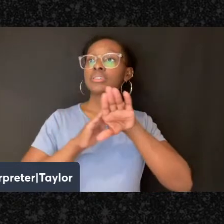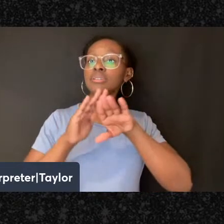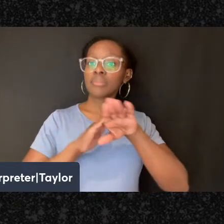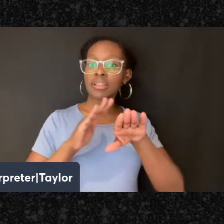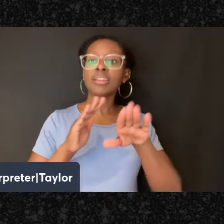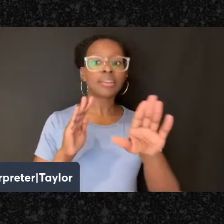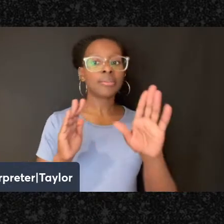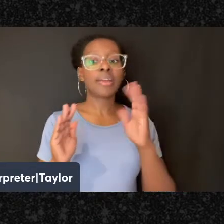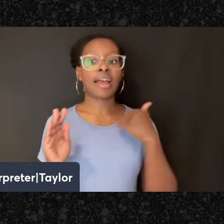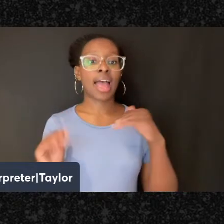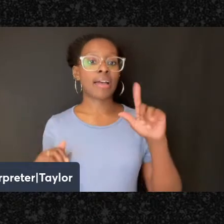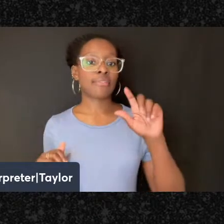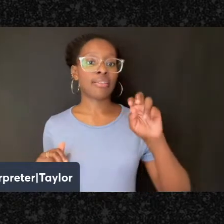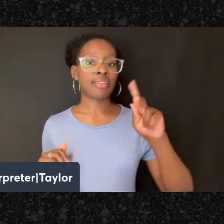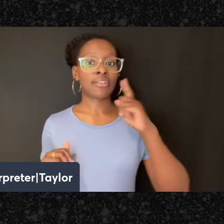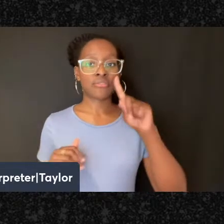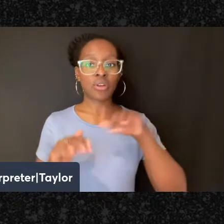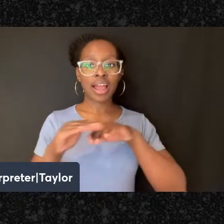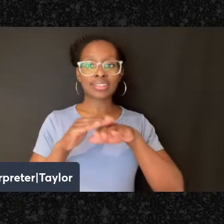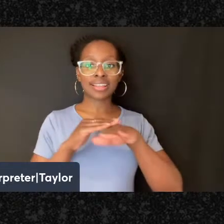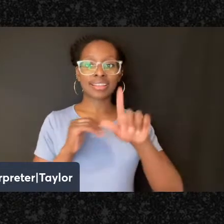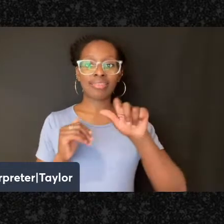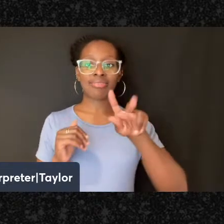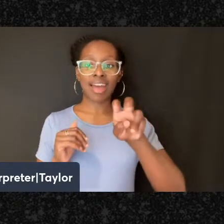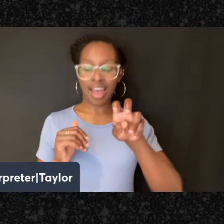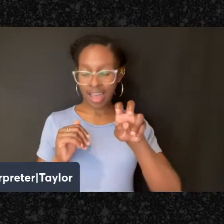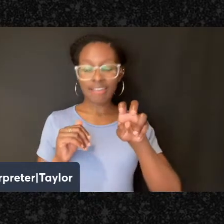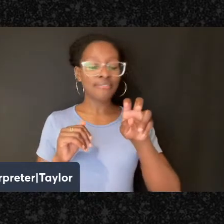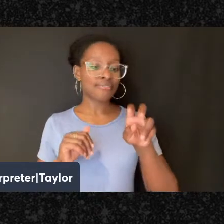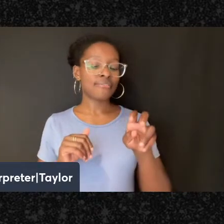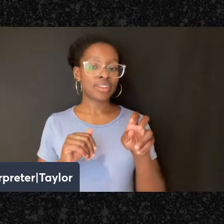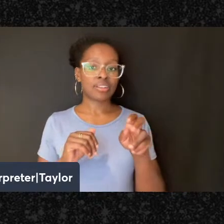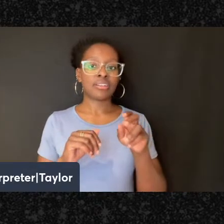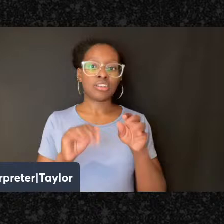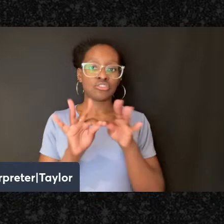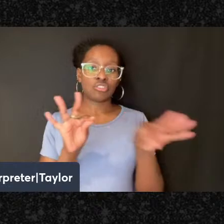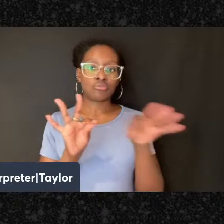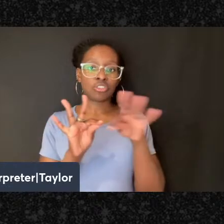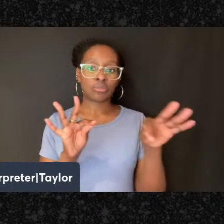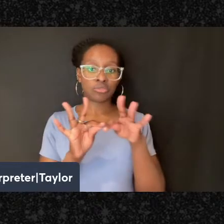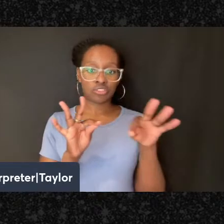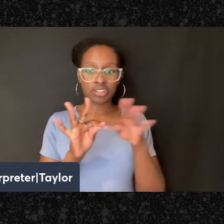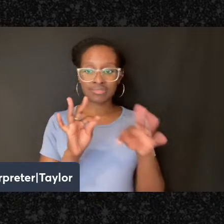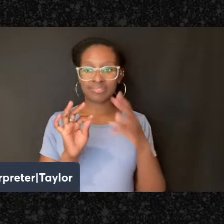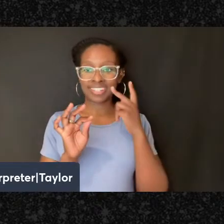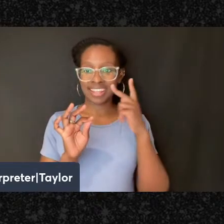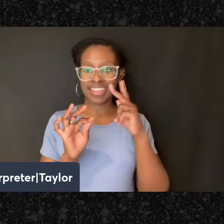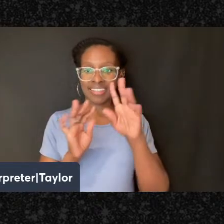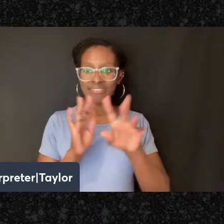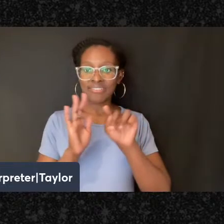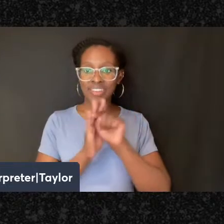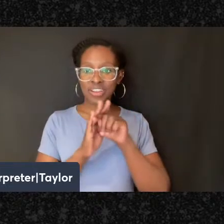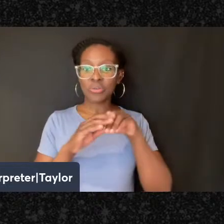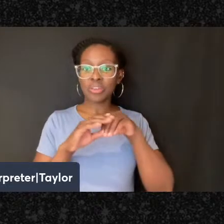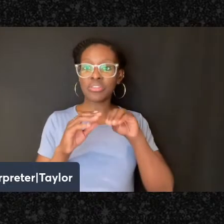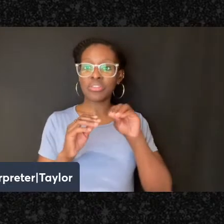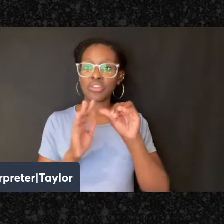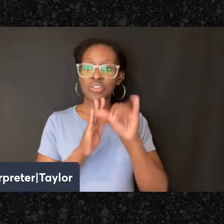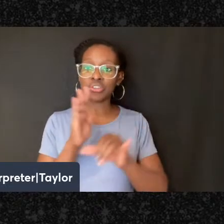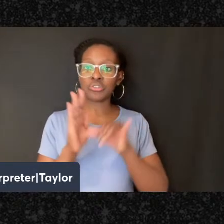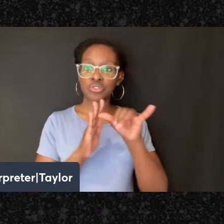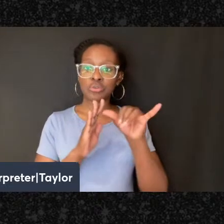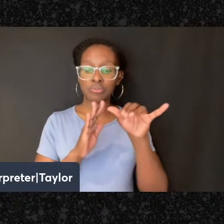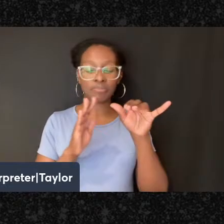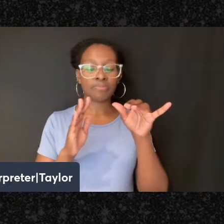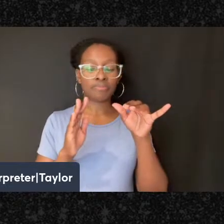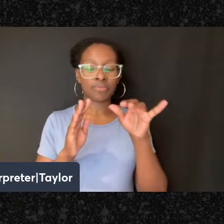find a link to access live transcription for this event directly under the video in the YouTube video description,